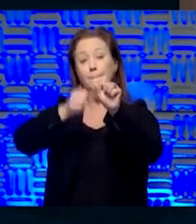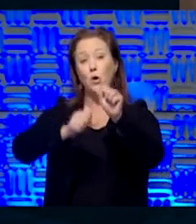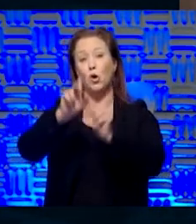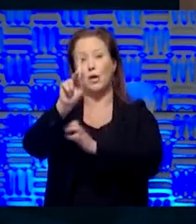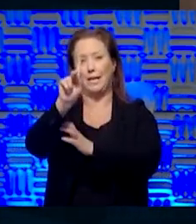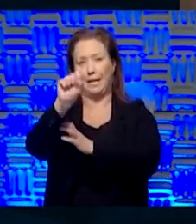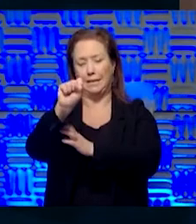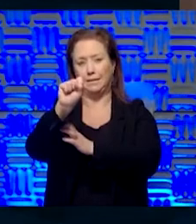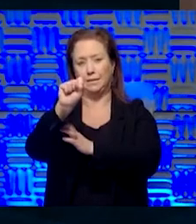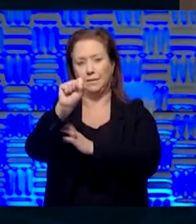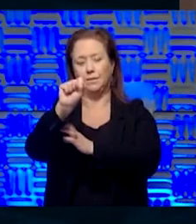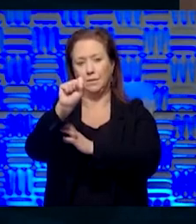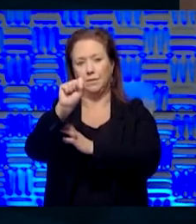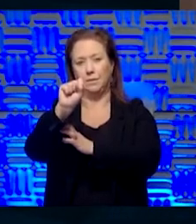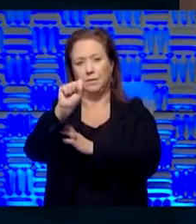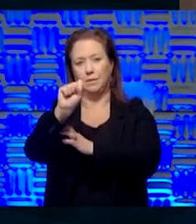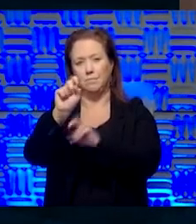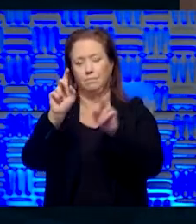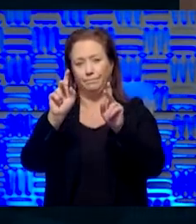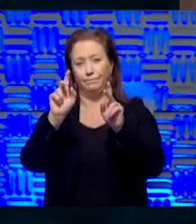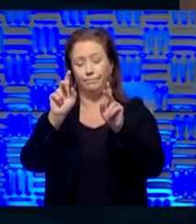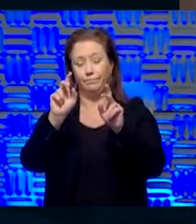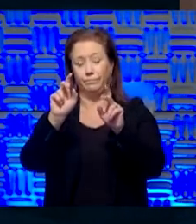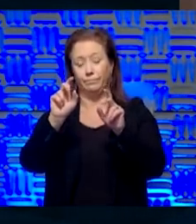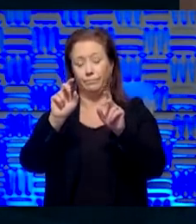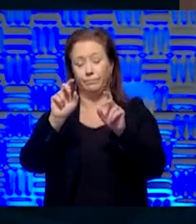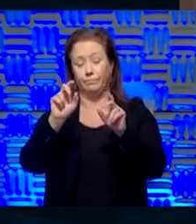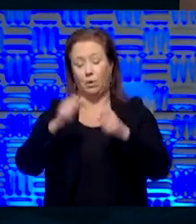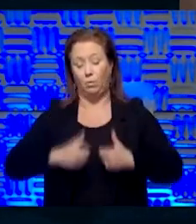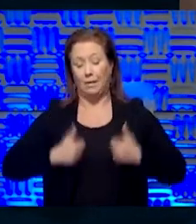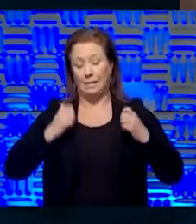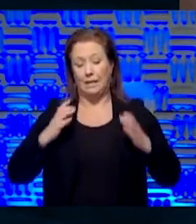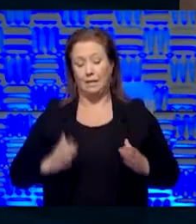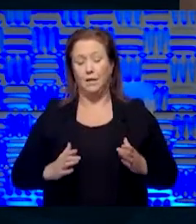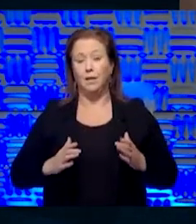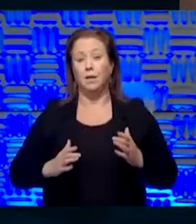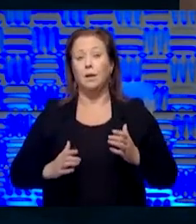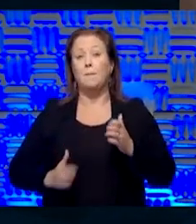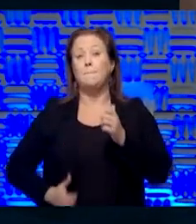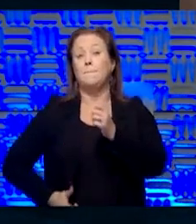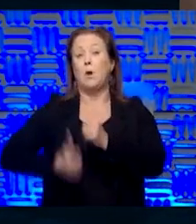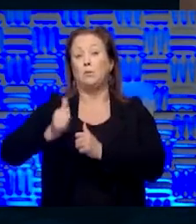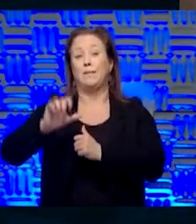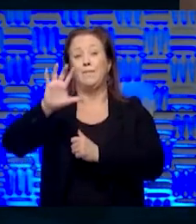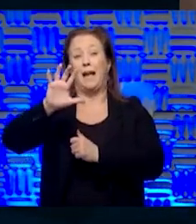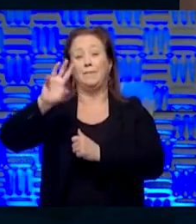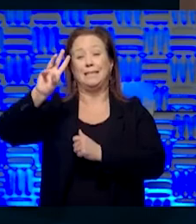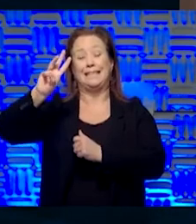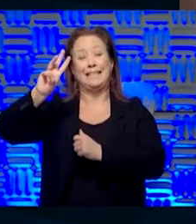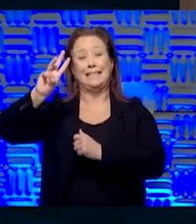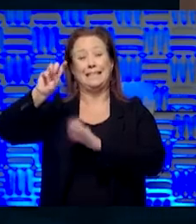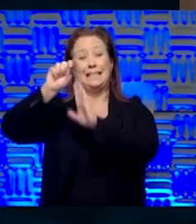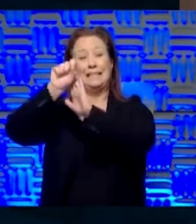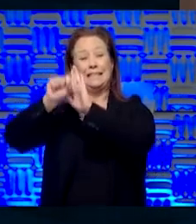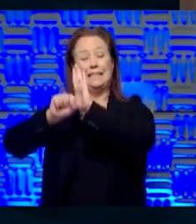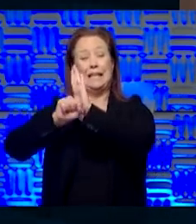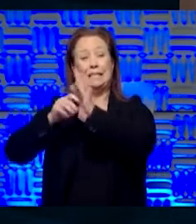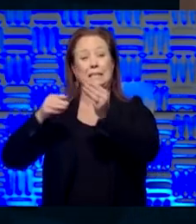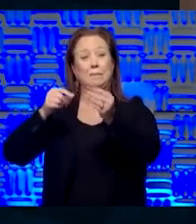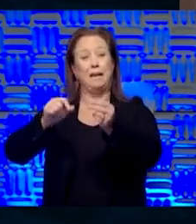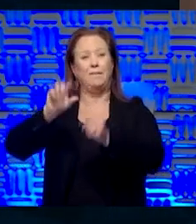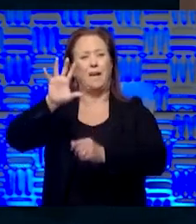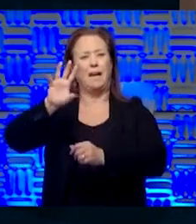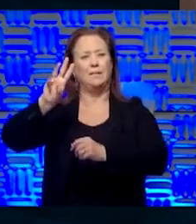Kansan. And most of the top tier states been five, six times that. Because you know what's going on during COVID-19?